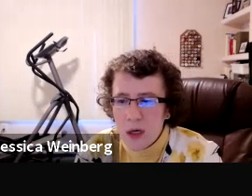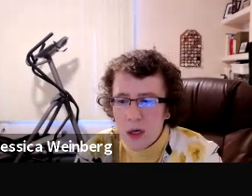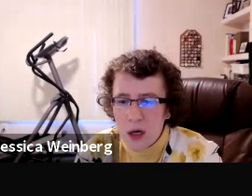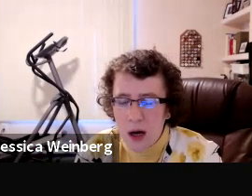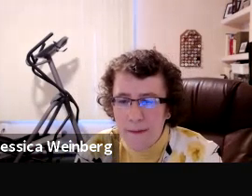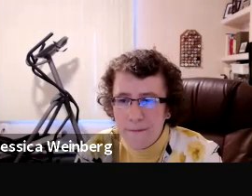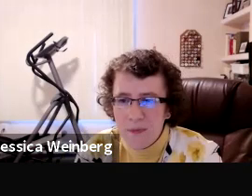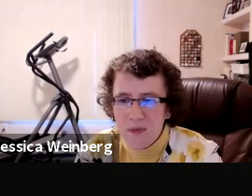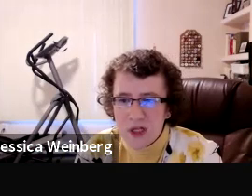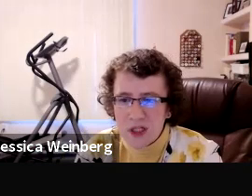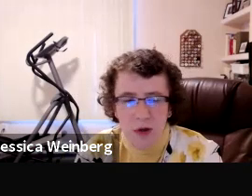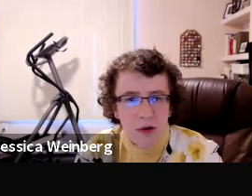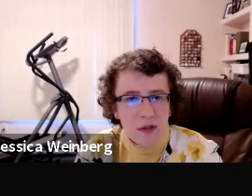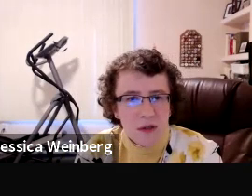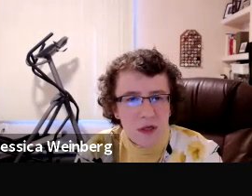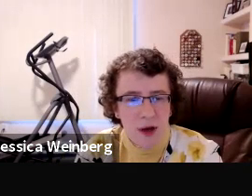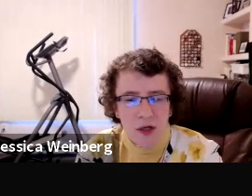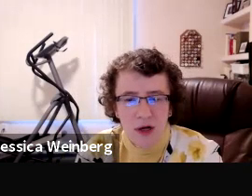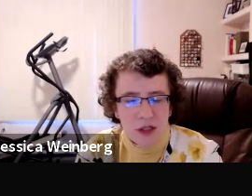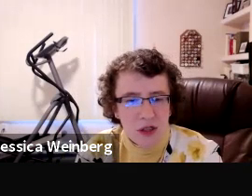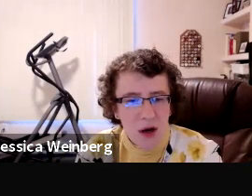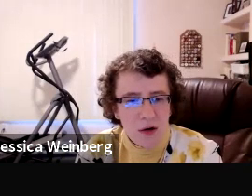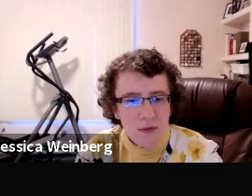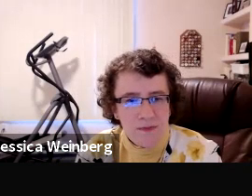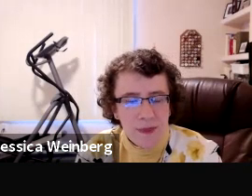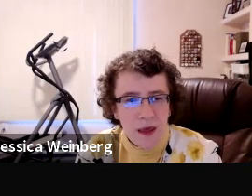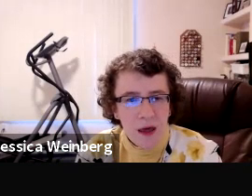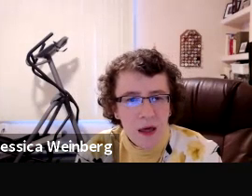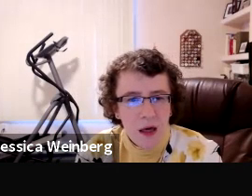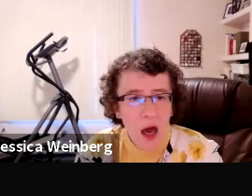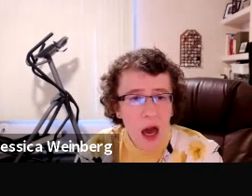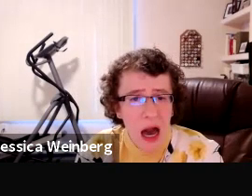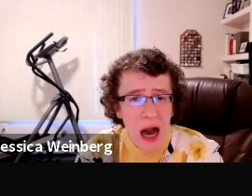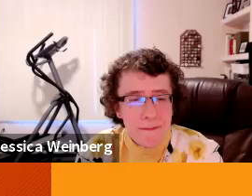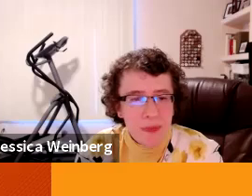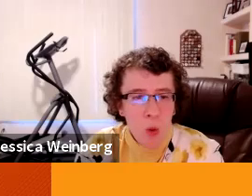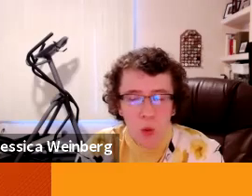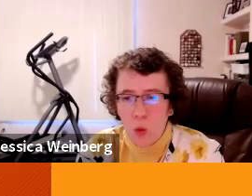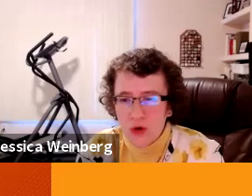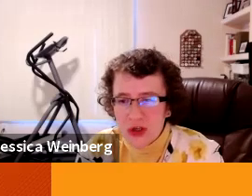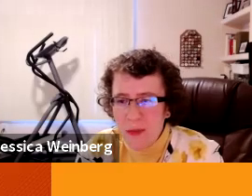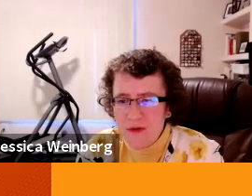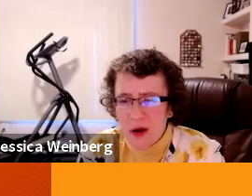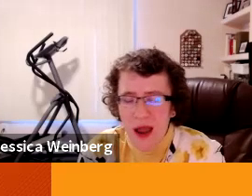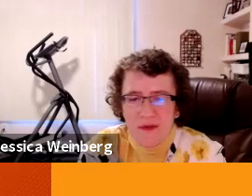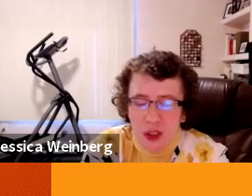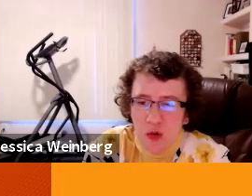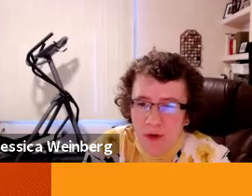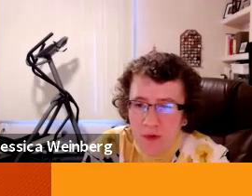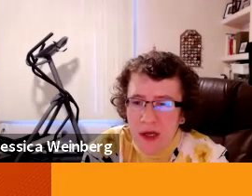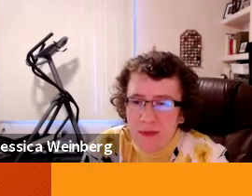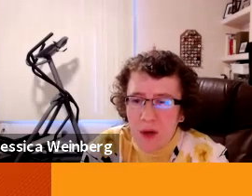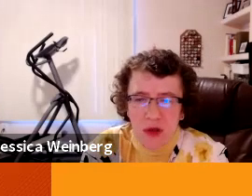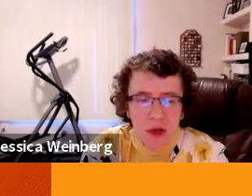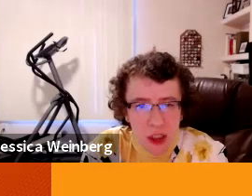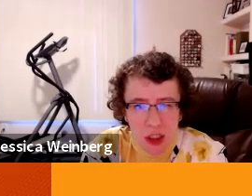um this is what their email addresses are um some of our advocates who